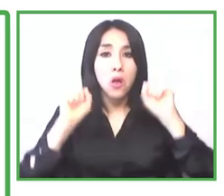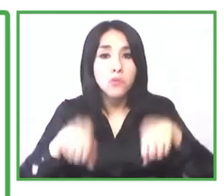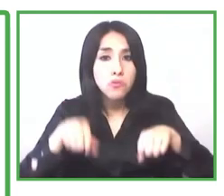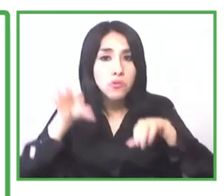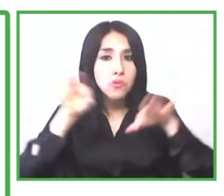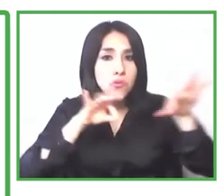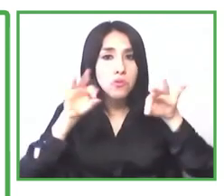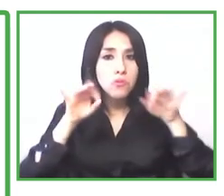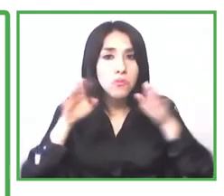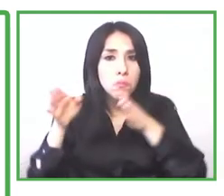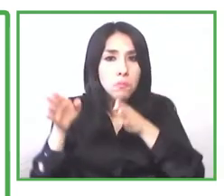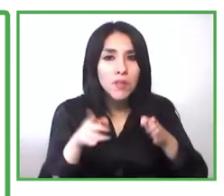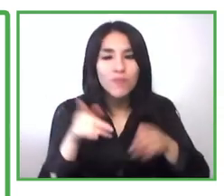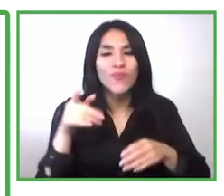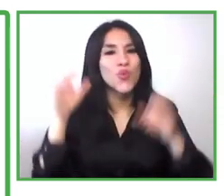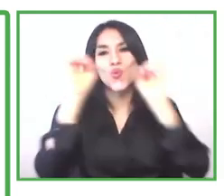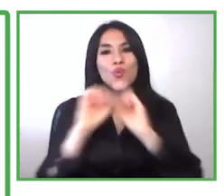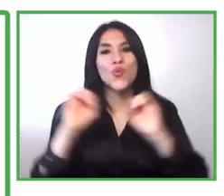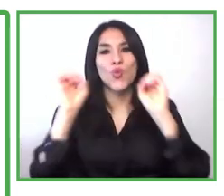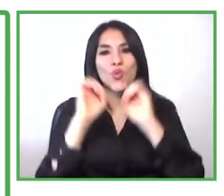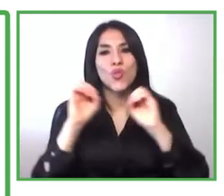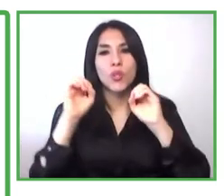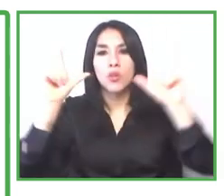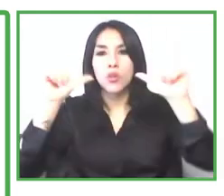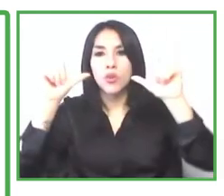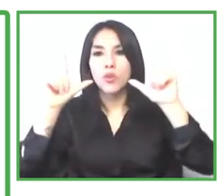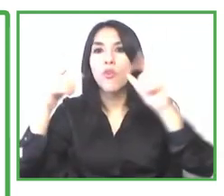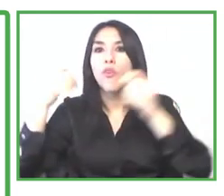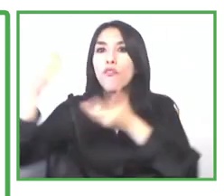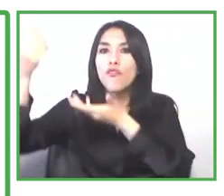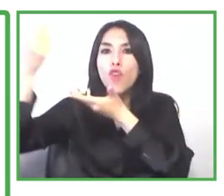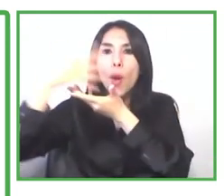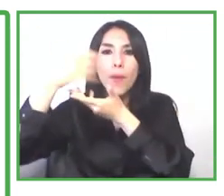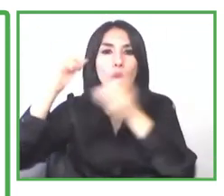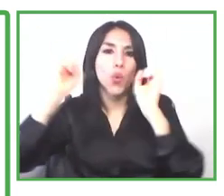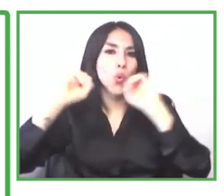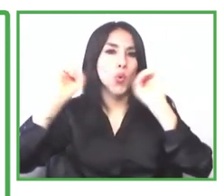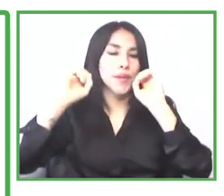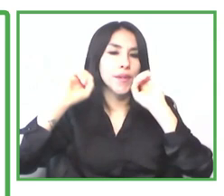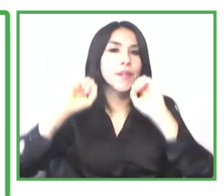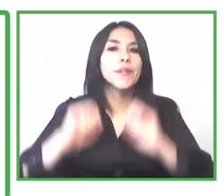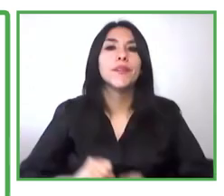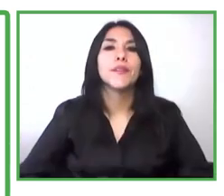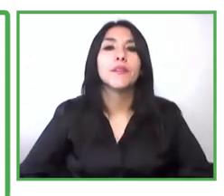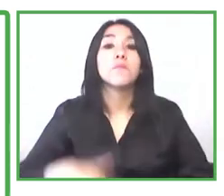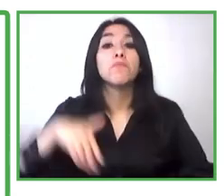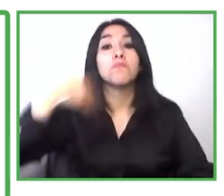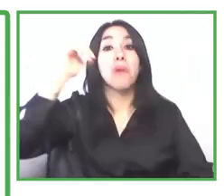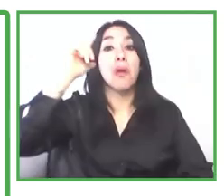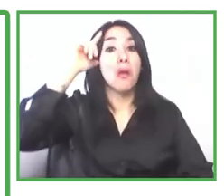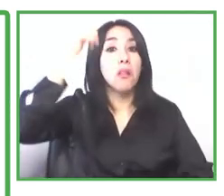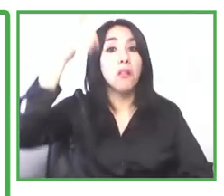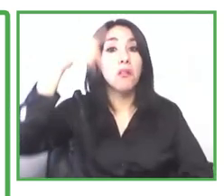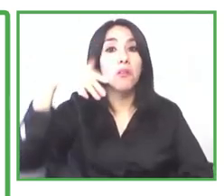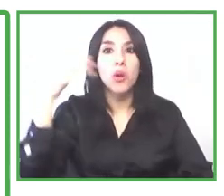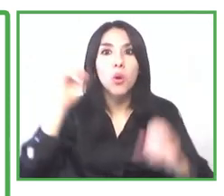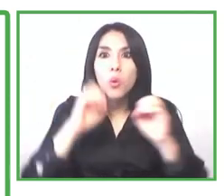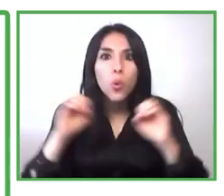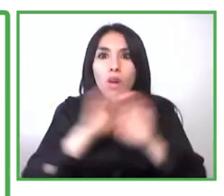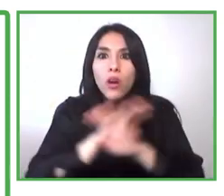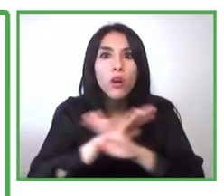analysis a data analysis which will allow people to make more informed decisions and much more specific to